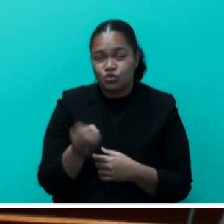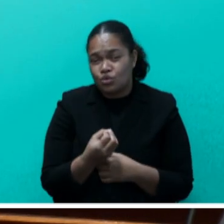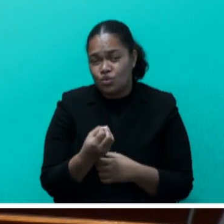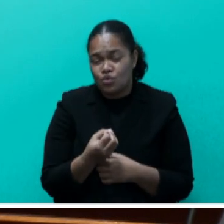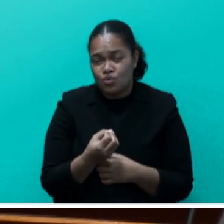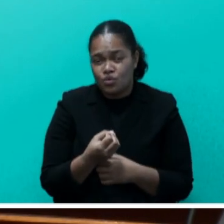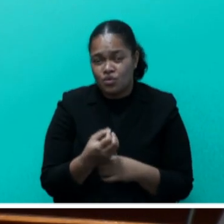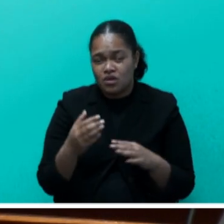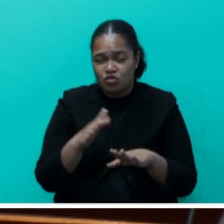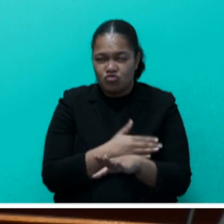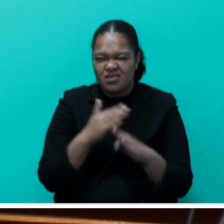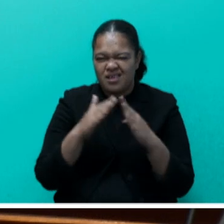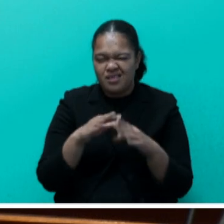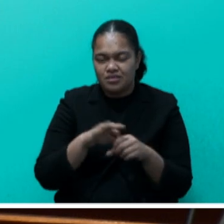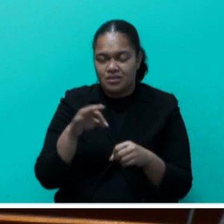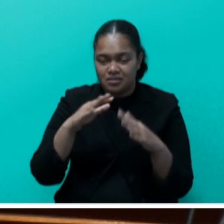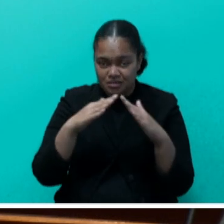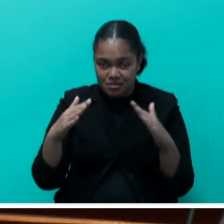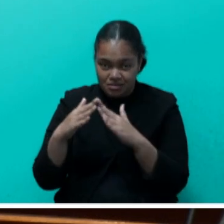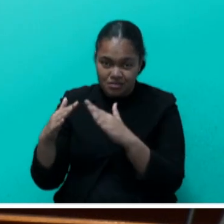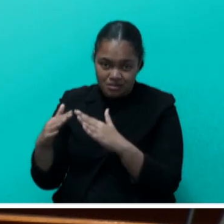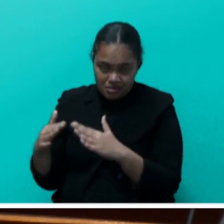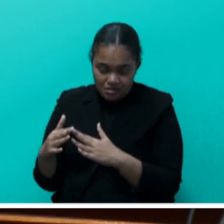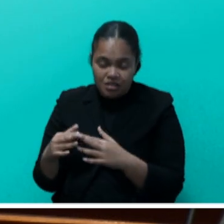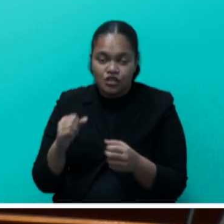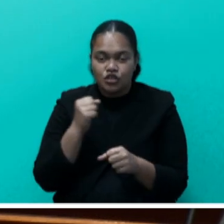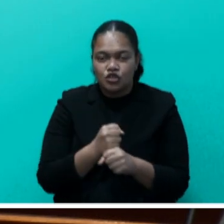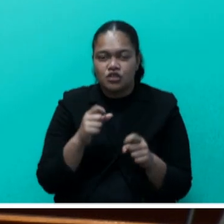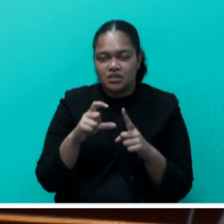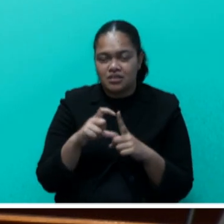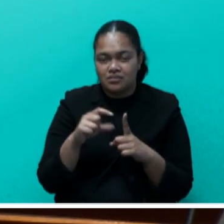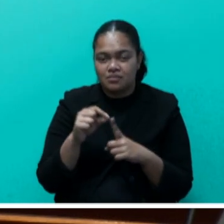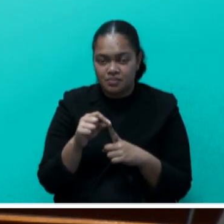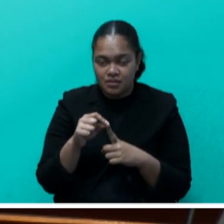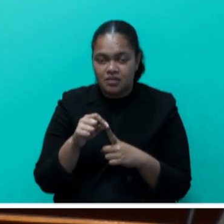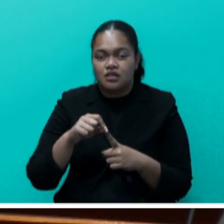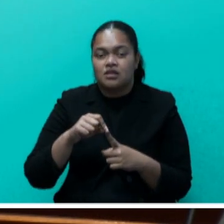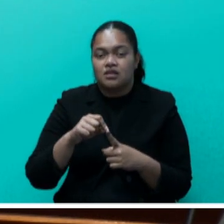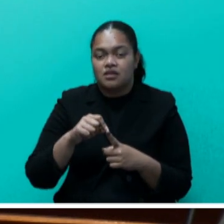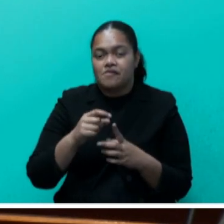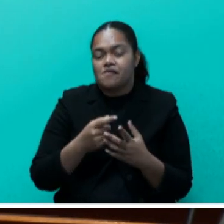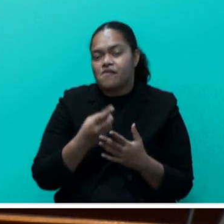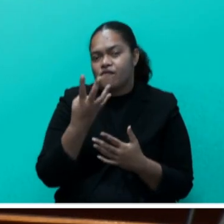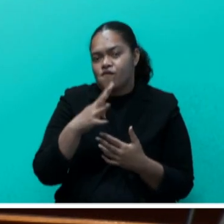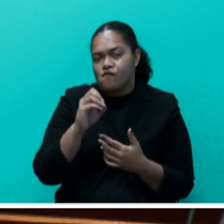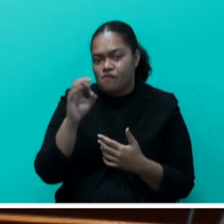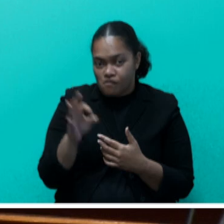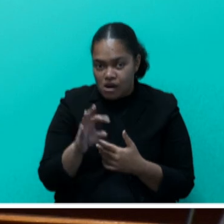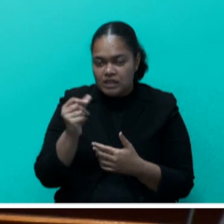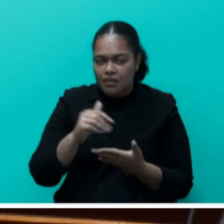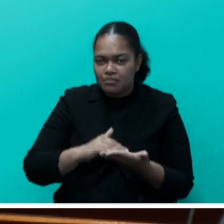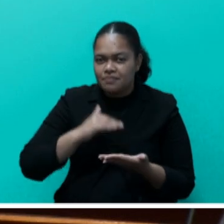more than 40% of SEEDS have a debt-to-GDP ratio above 40%, with some exceeding